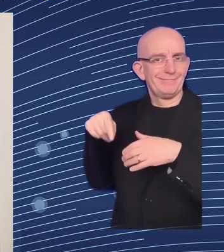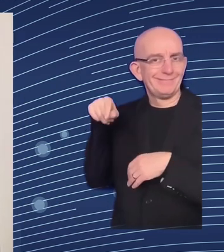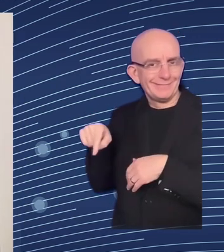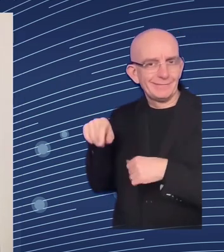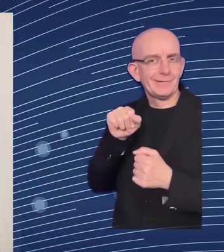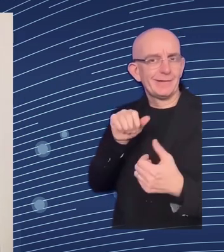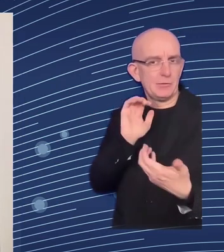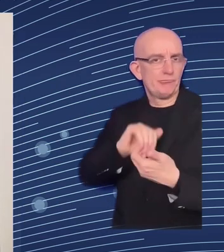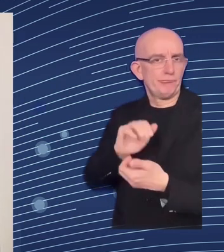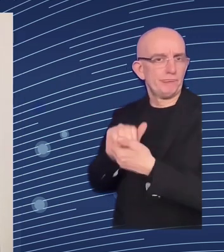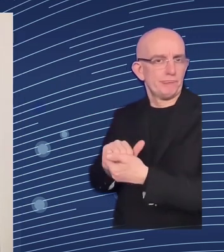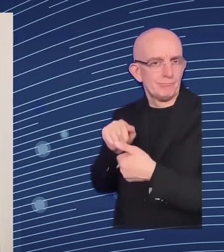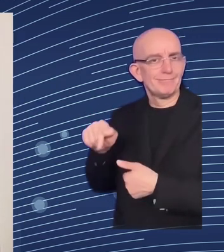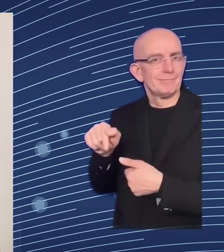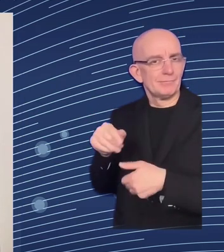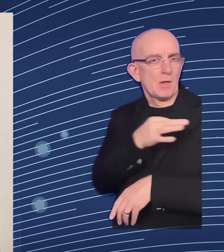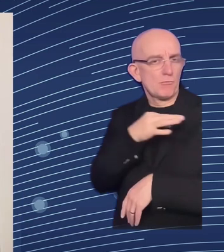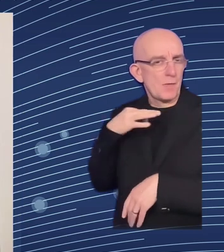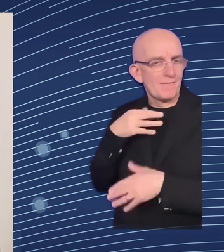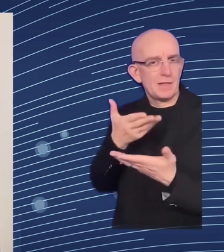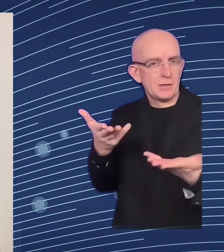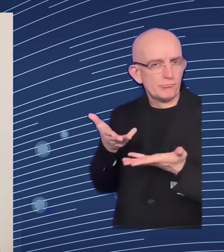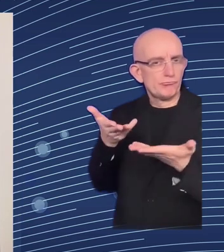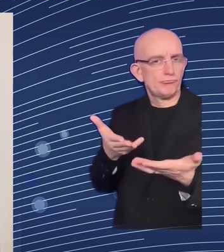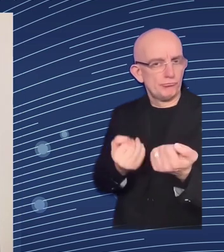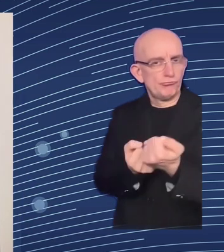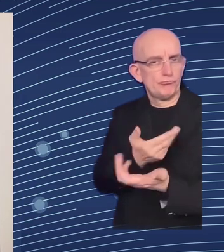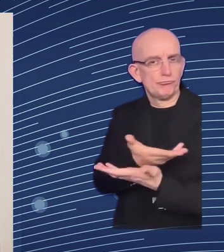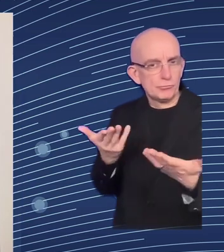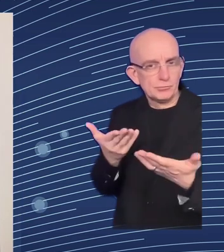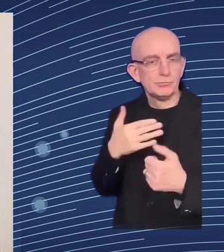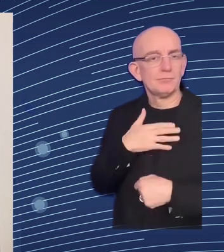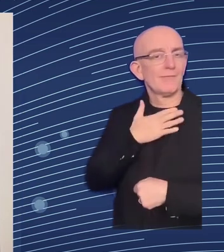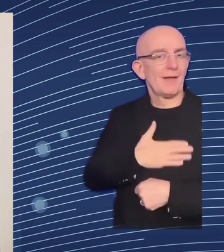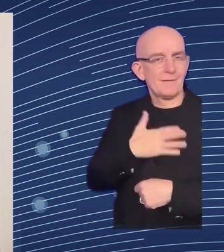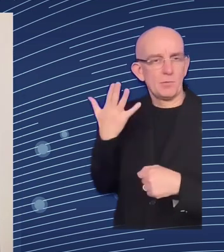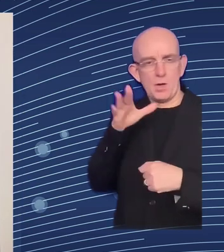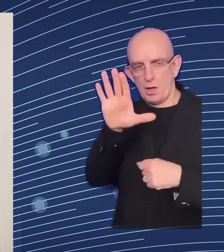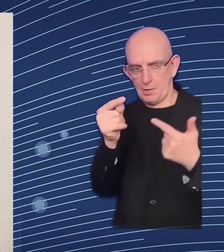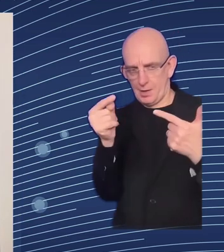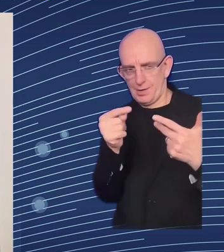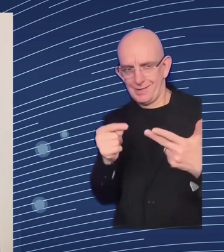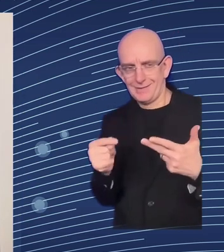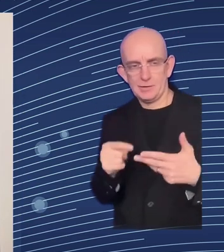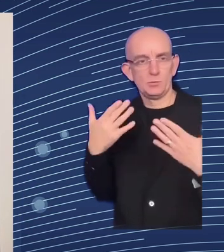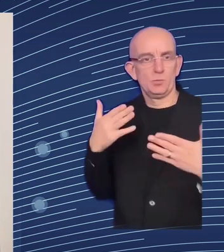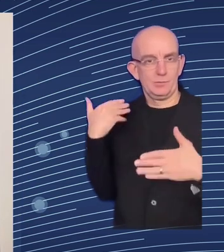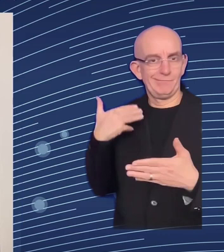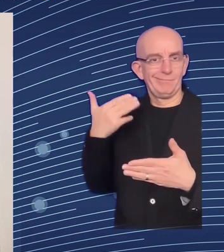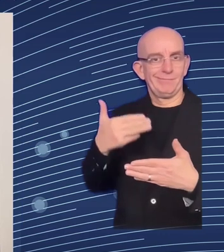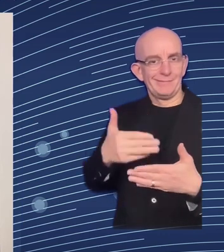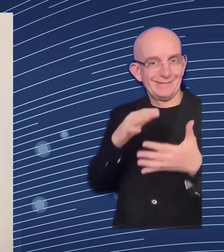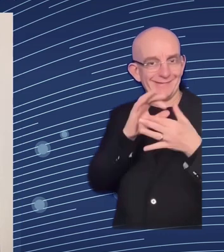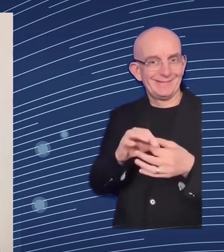of the new social services that we are currently piloting the first is the social service of resilience or that of